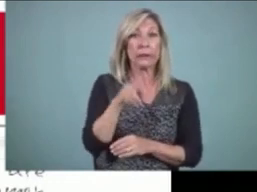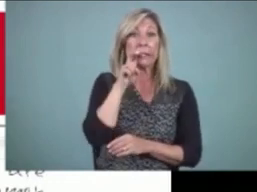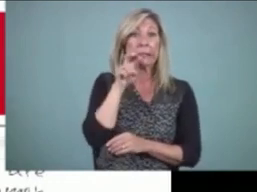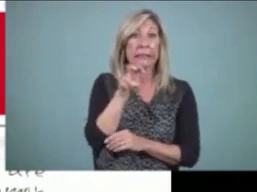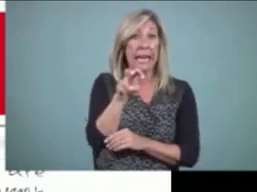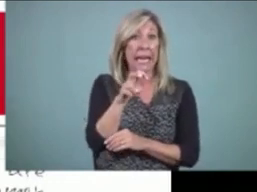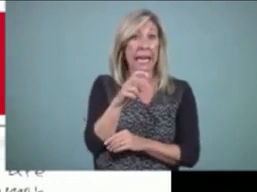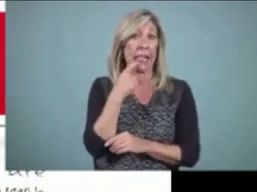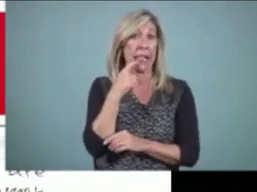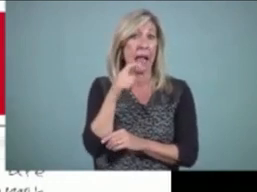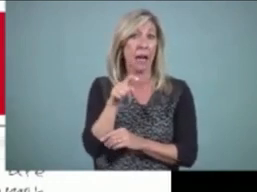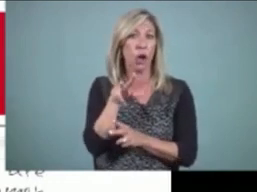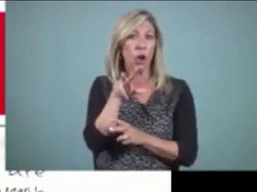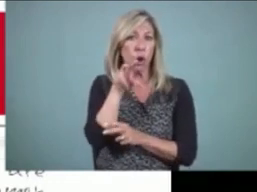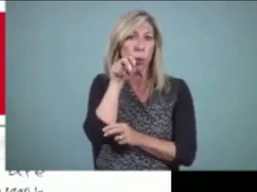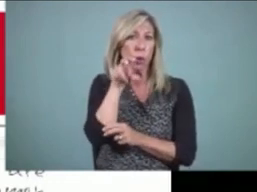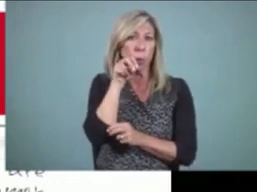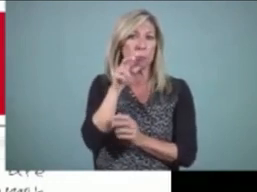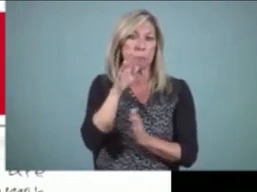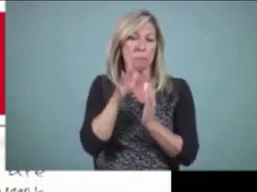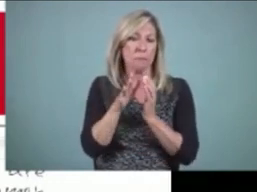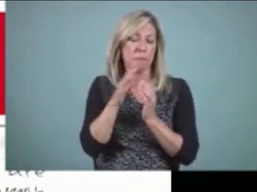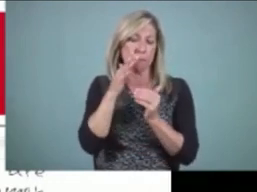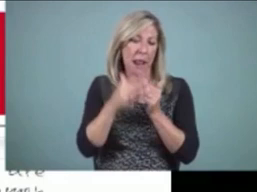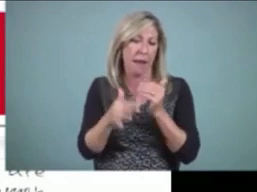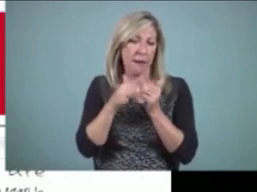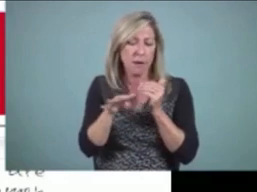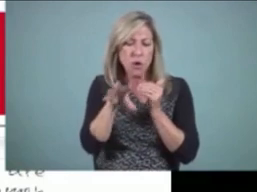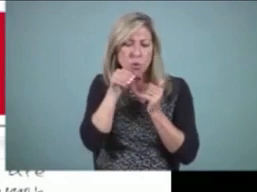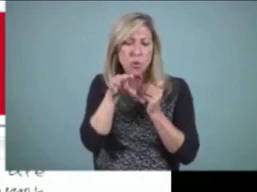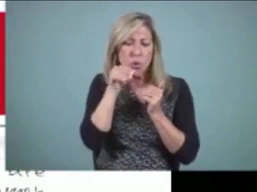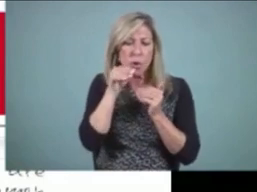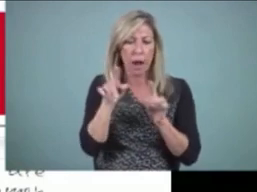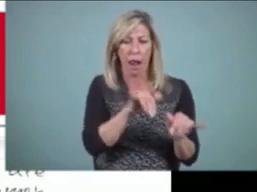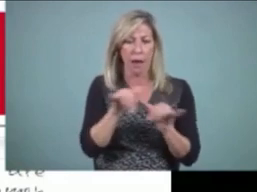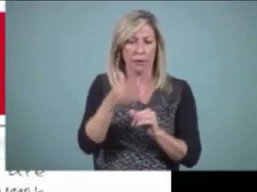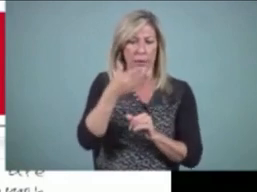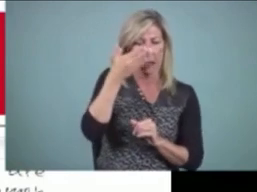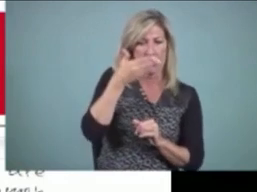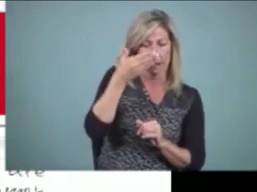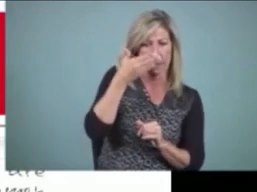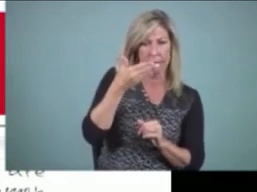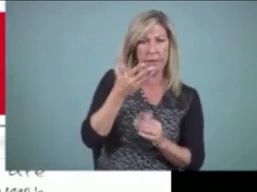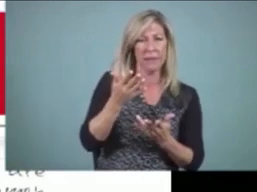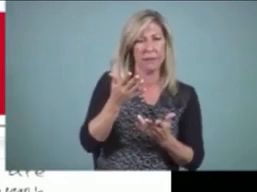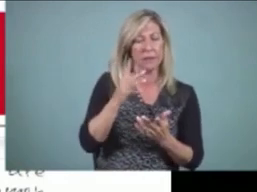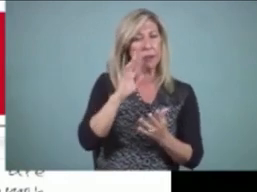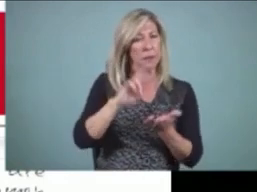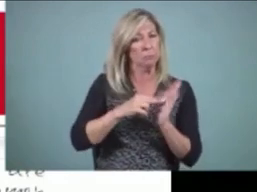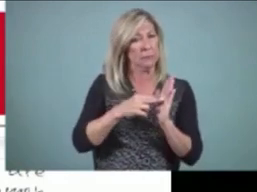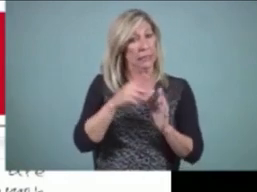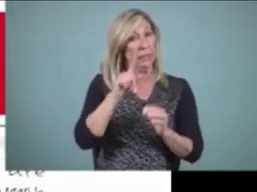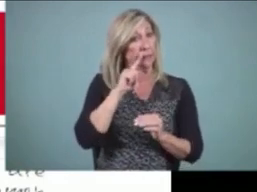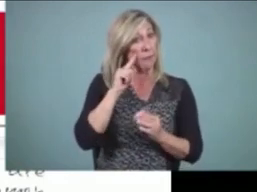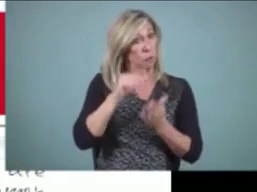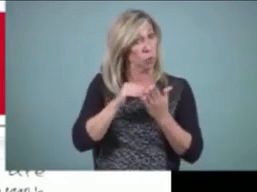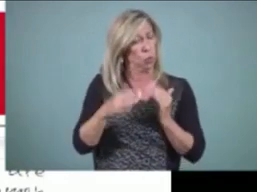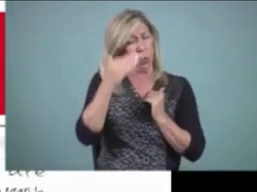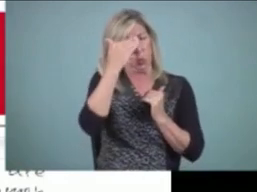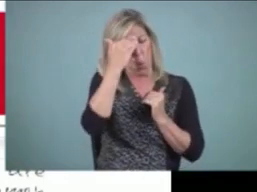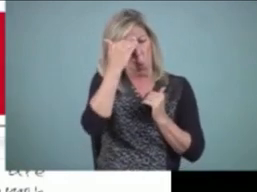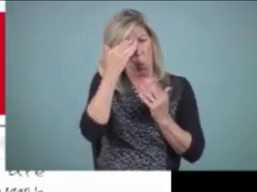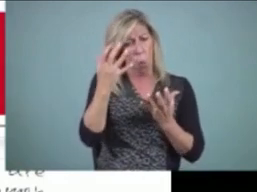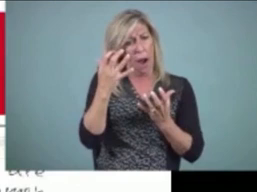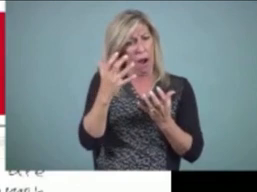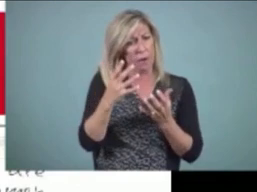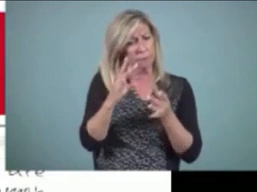that this isn't often a case that the student doesn't know what they want to say, but they're challenged in getting their ideas across in